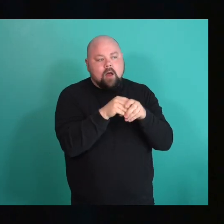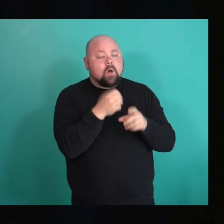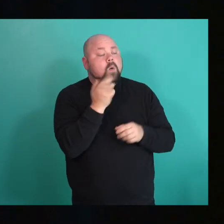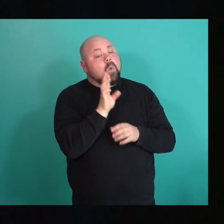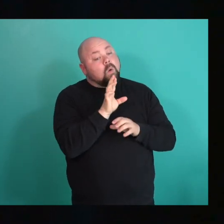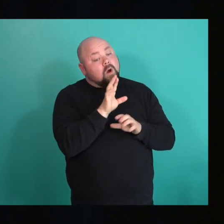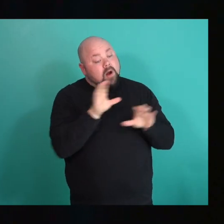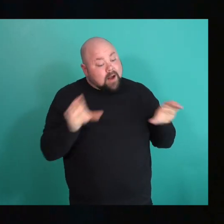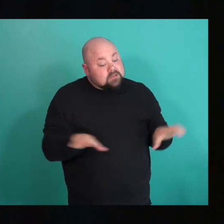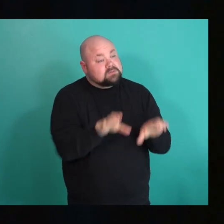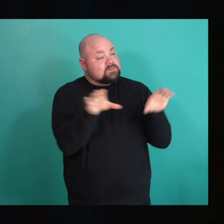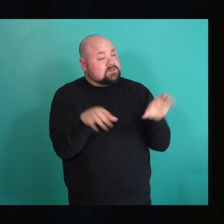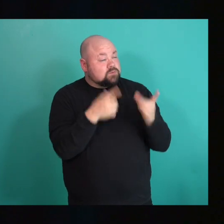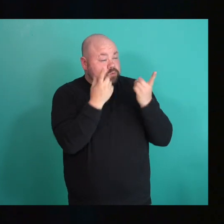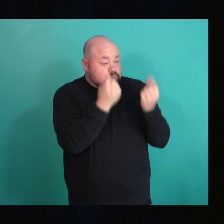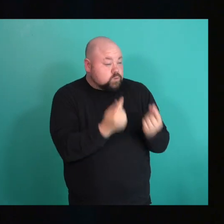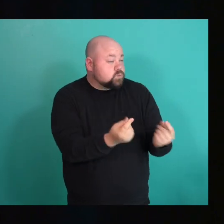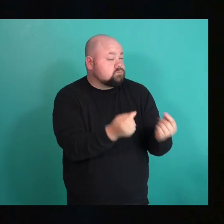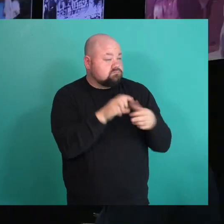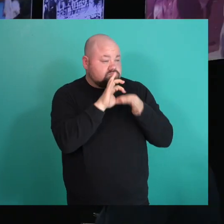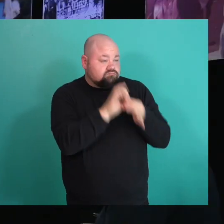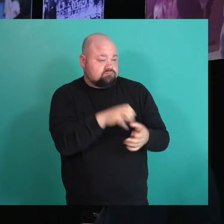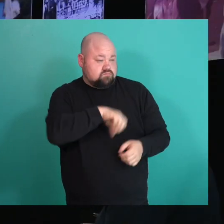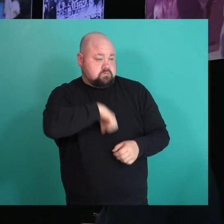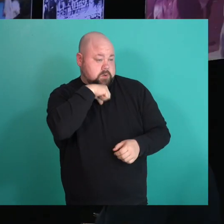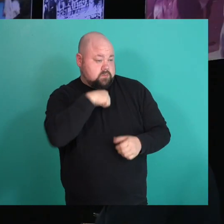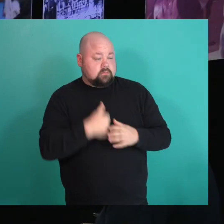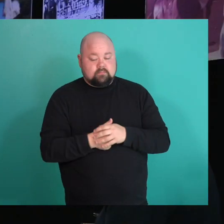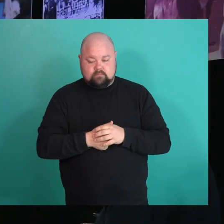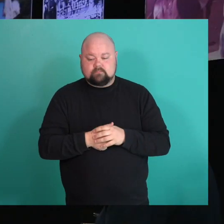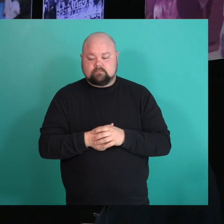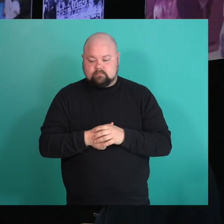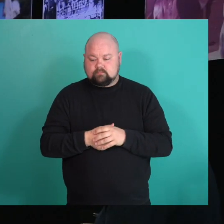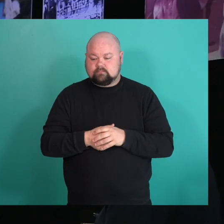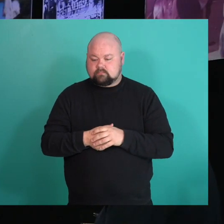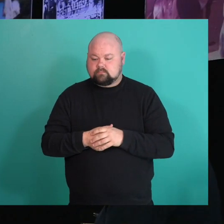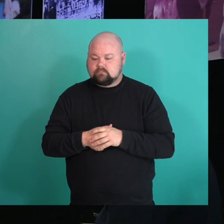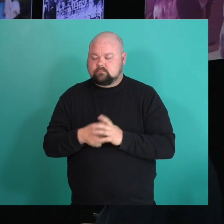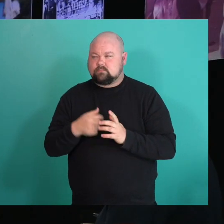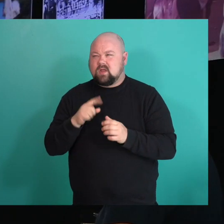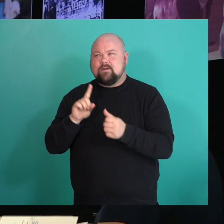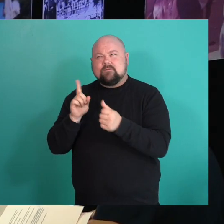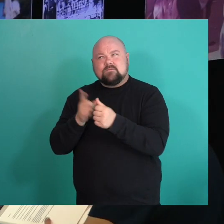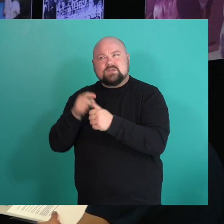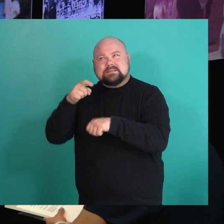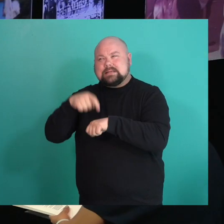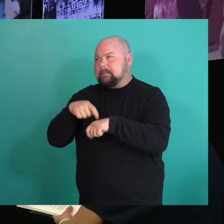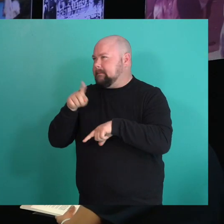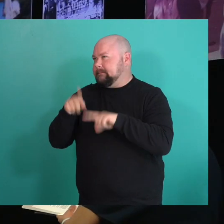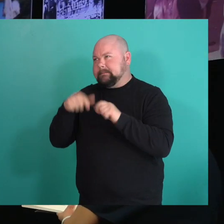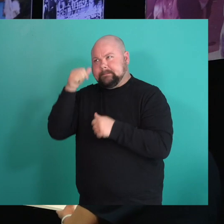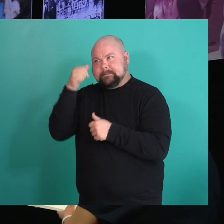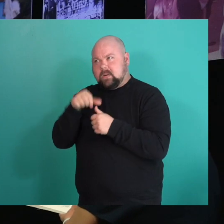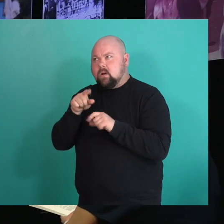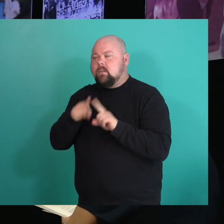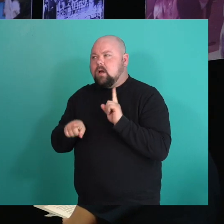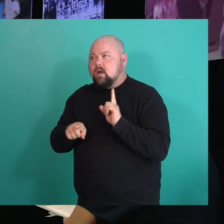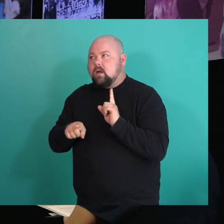publicly around Pride? I mean, I could just, I think it, I don't remember the first time I went to Pride, but I remember